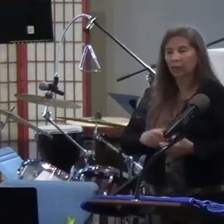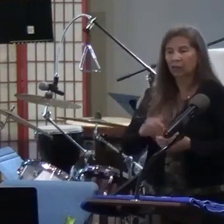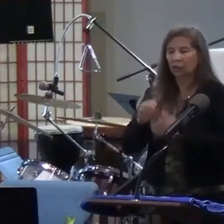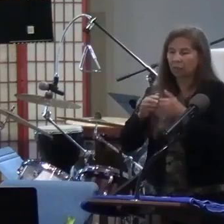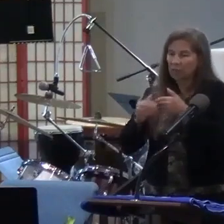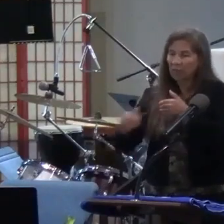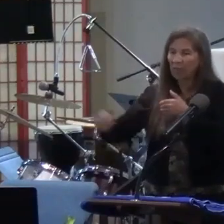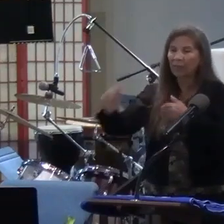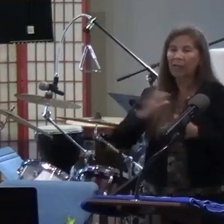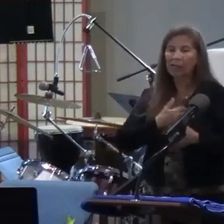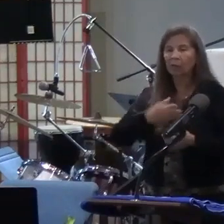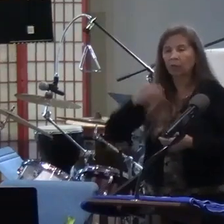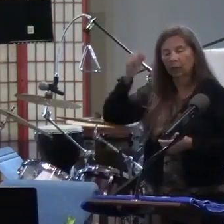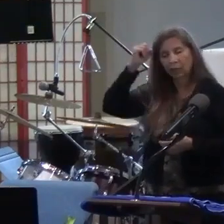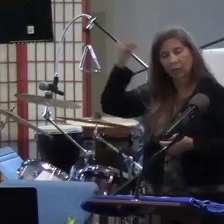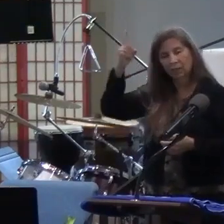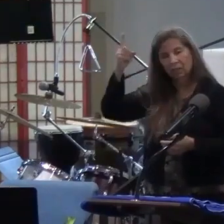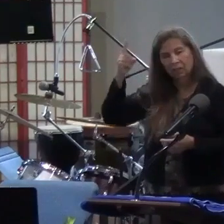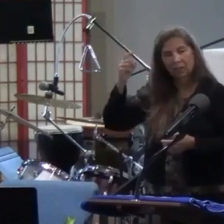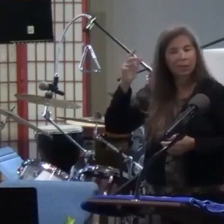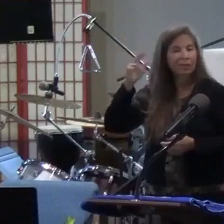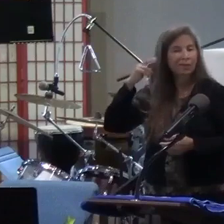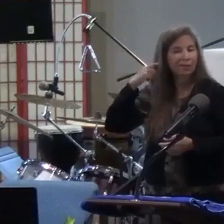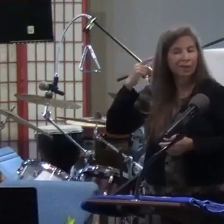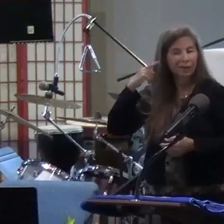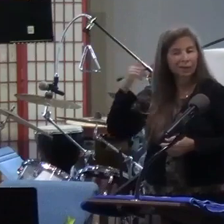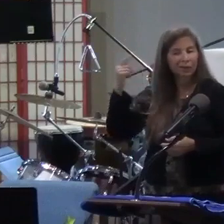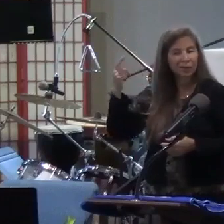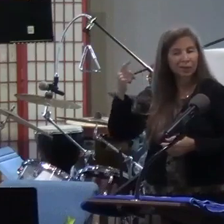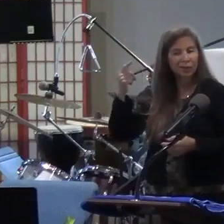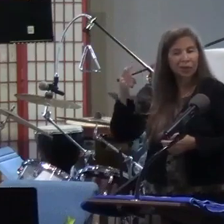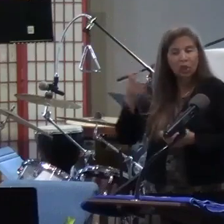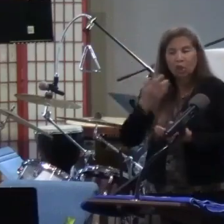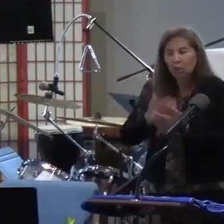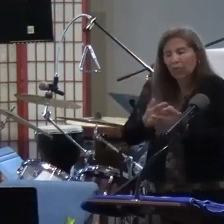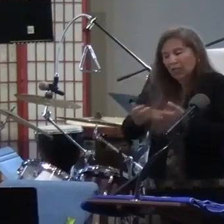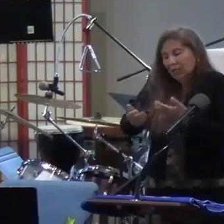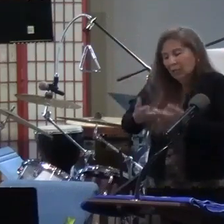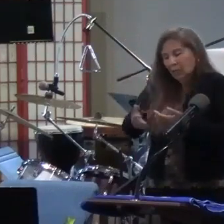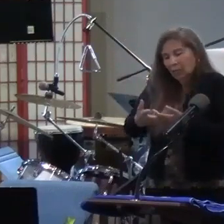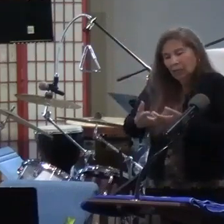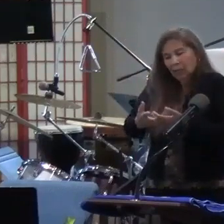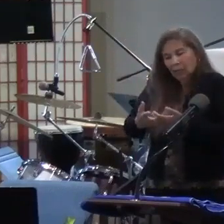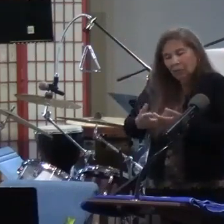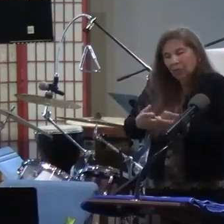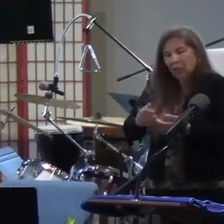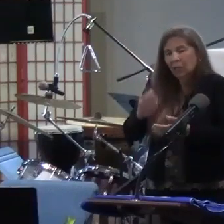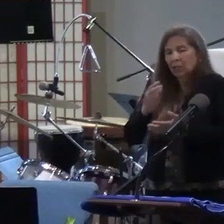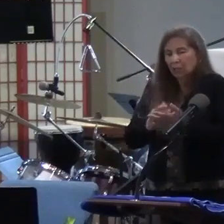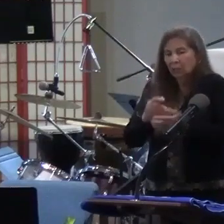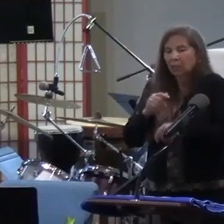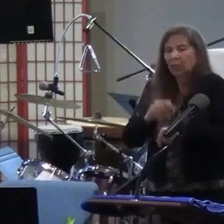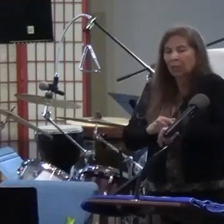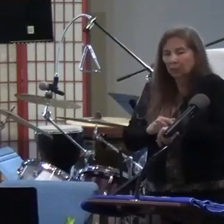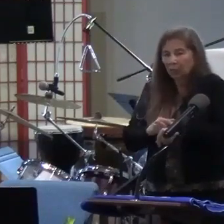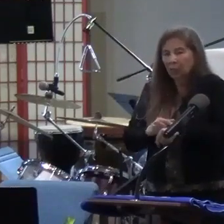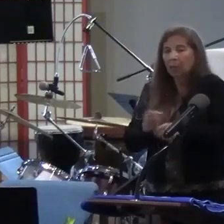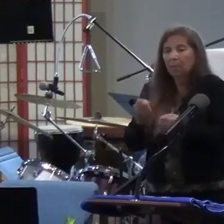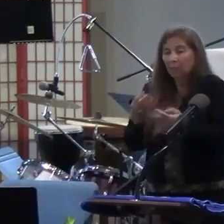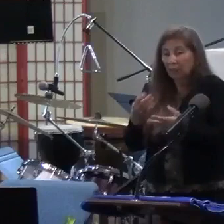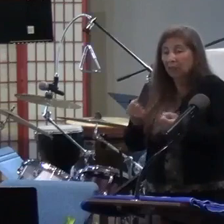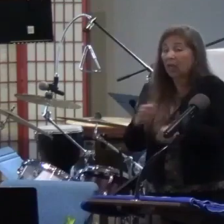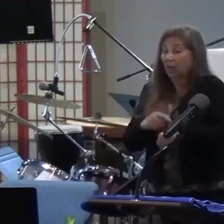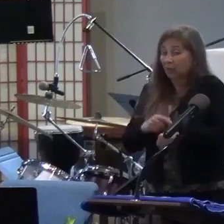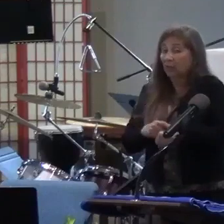And it sounds so good and so simple, but sometimes it's hard to believe beyond our understanding. Let's not be, let's not be churchy. It's often hard